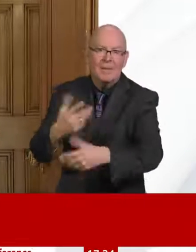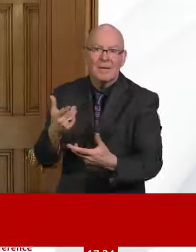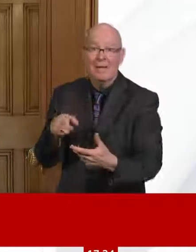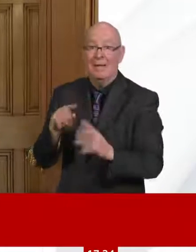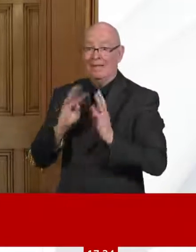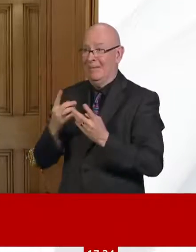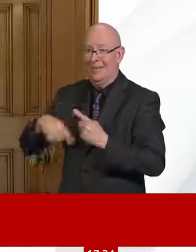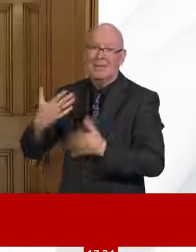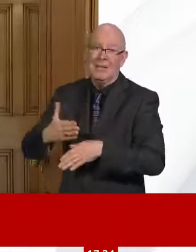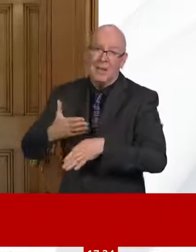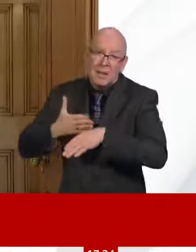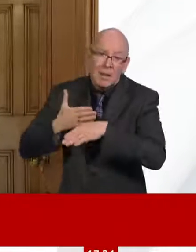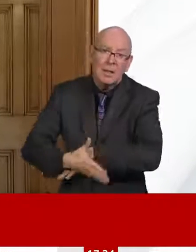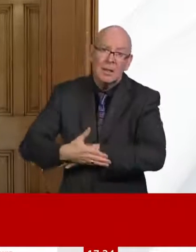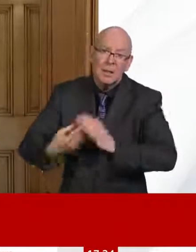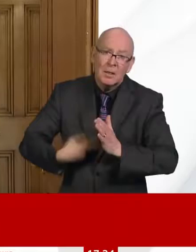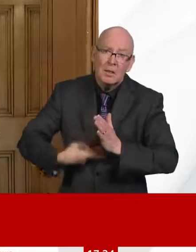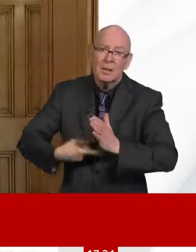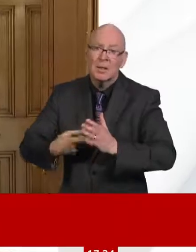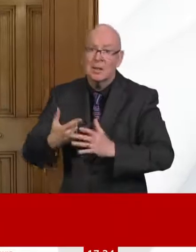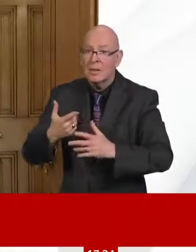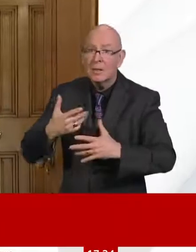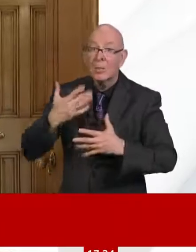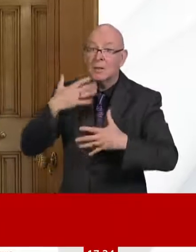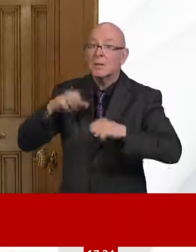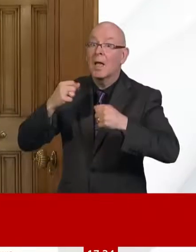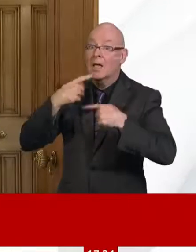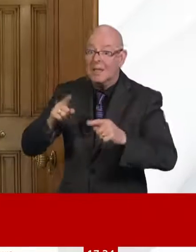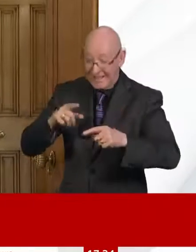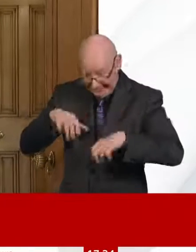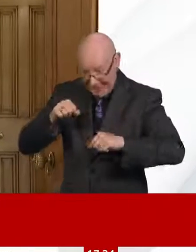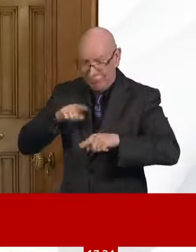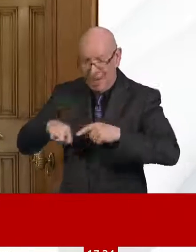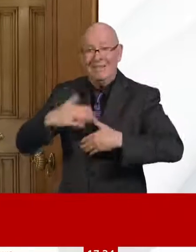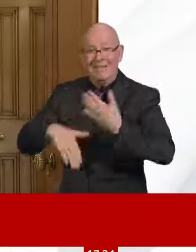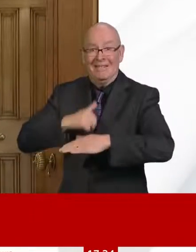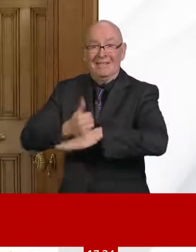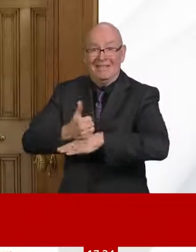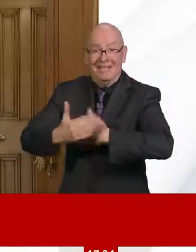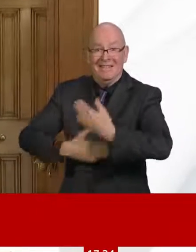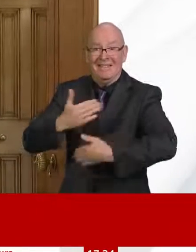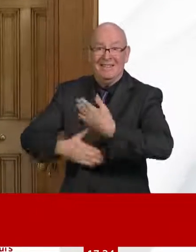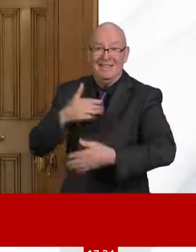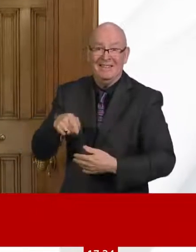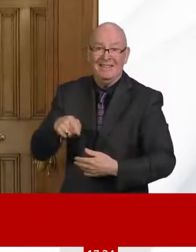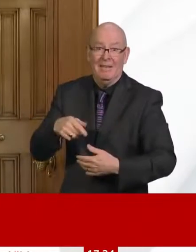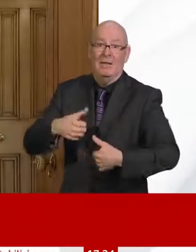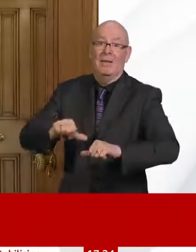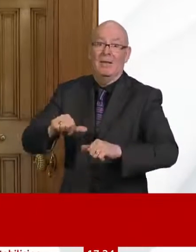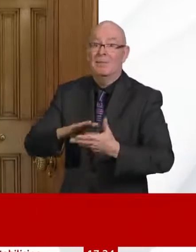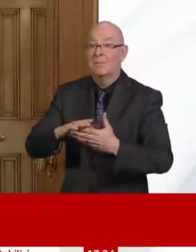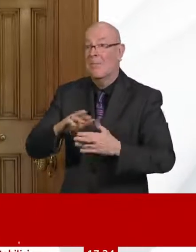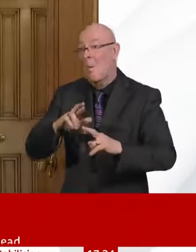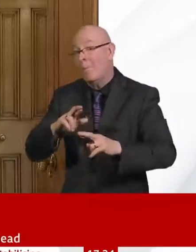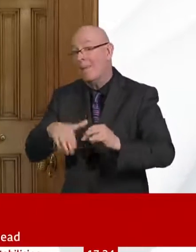groups of employers at the moment. It will open, is the plan on the 20th of April, is the working assumption, that it will open on the